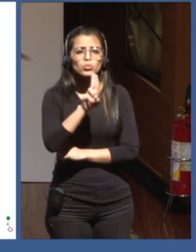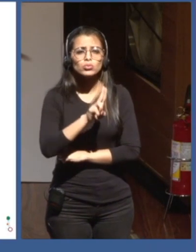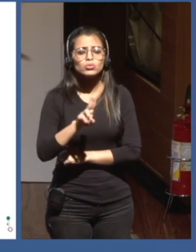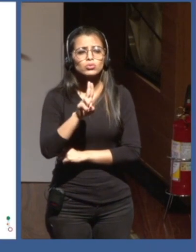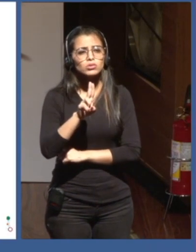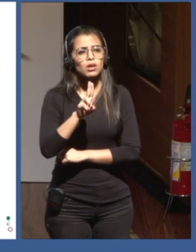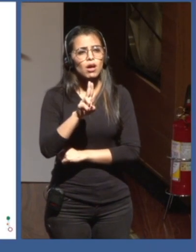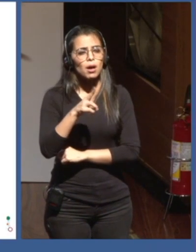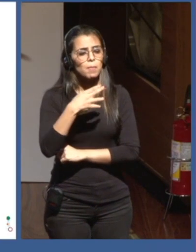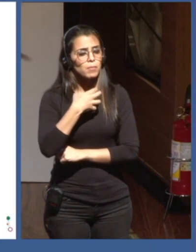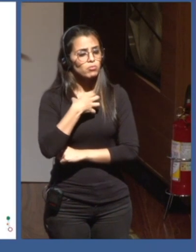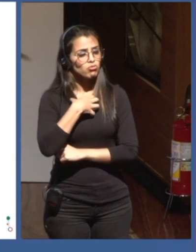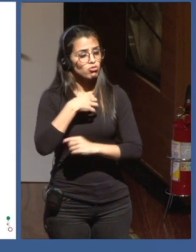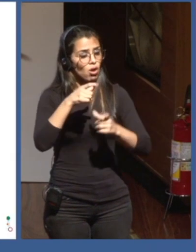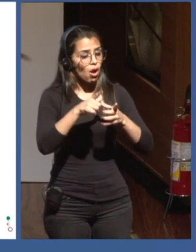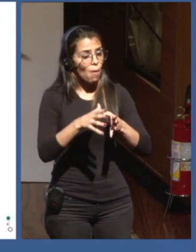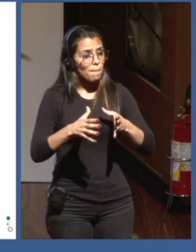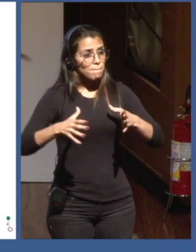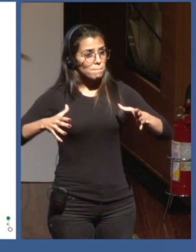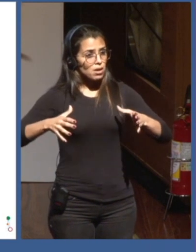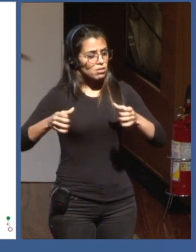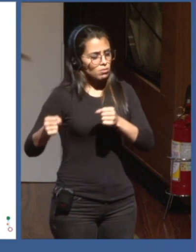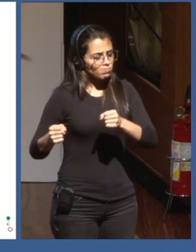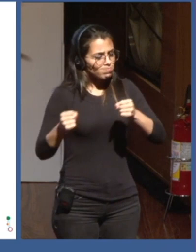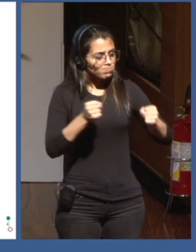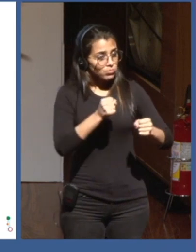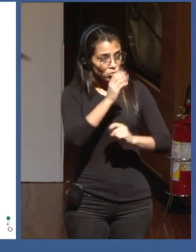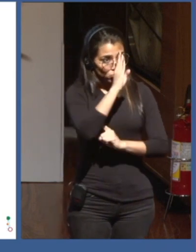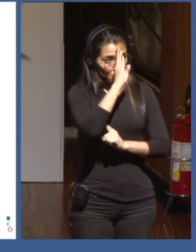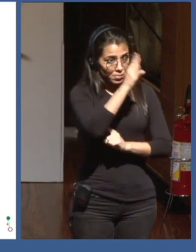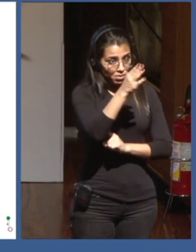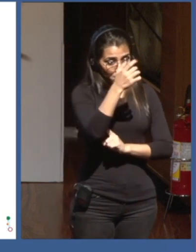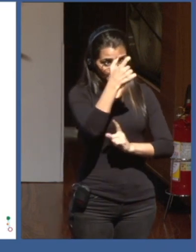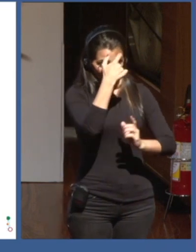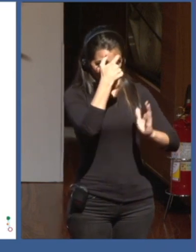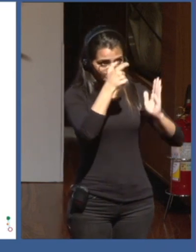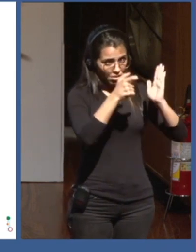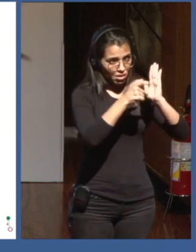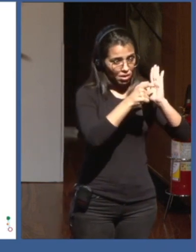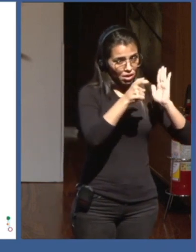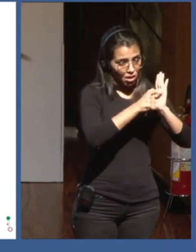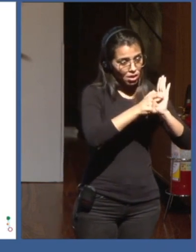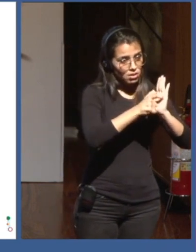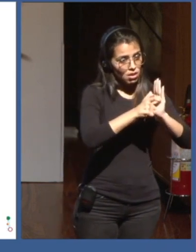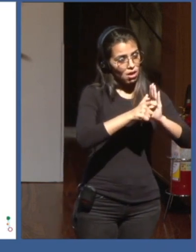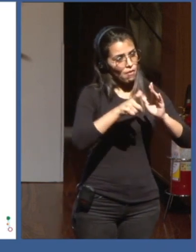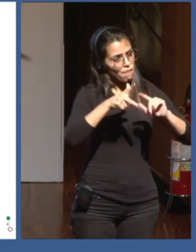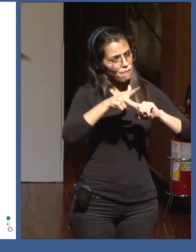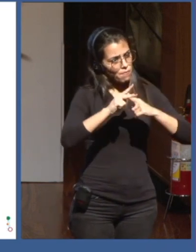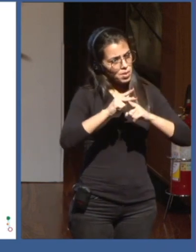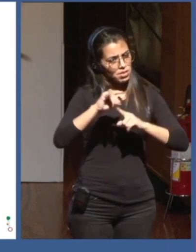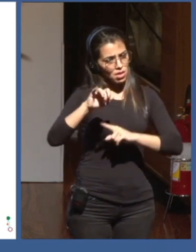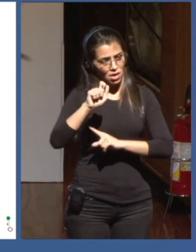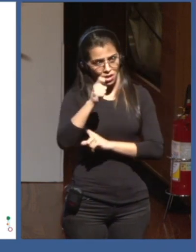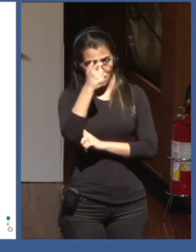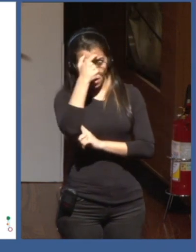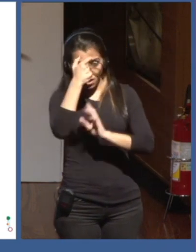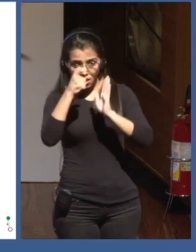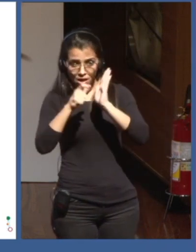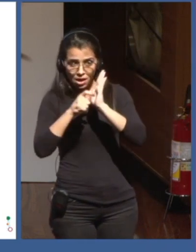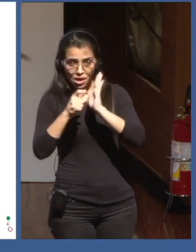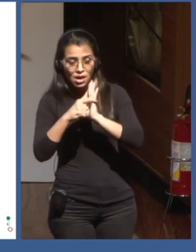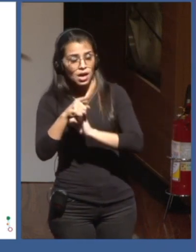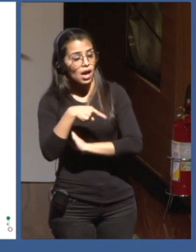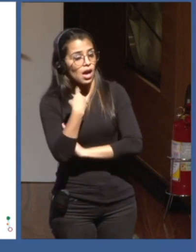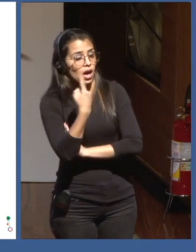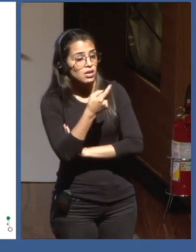of artificial intelligence and the tools of artificial intelligence, then I think we can be, and our children, can be